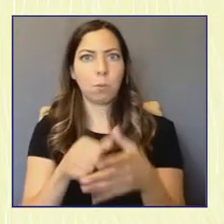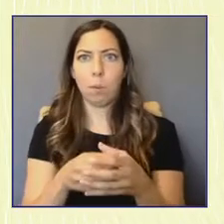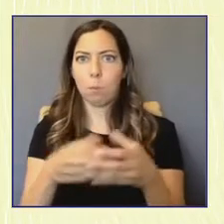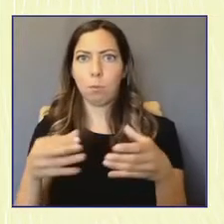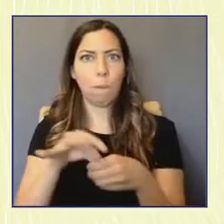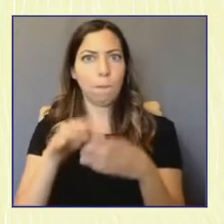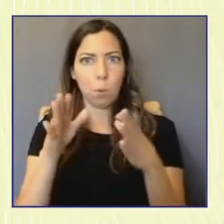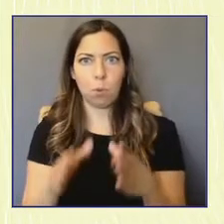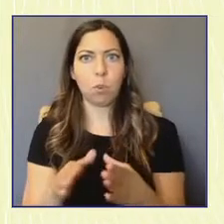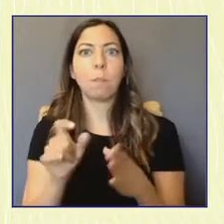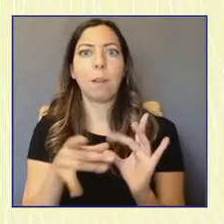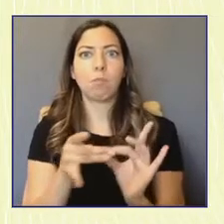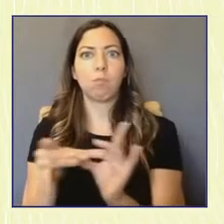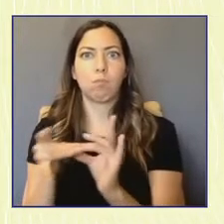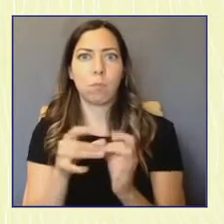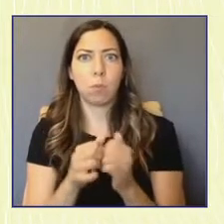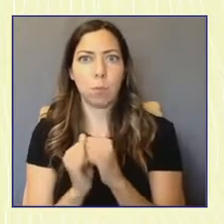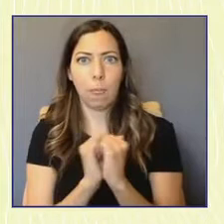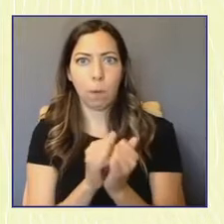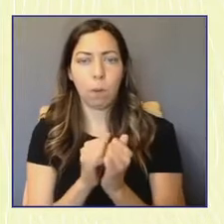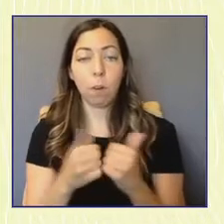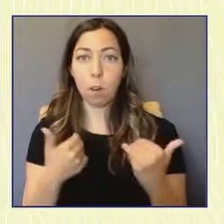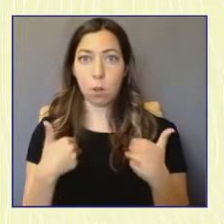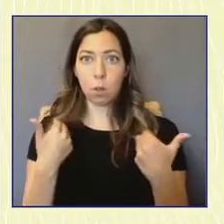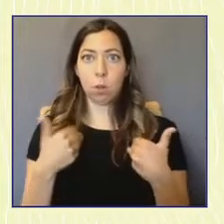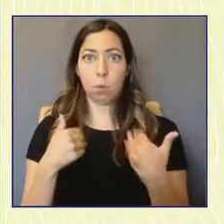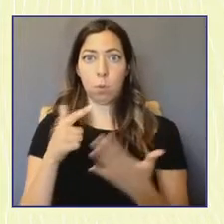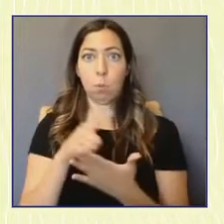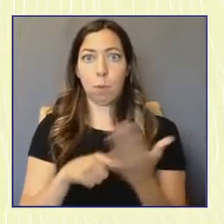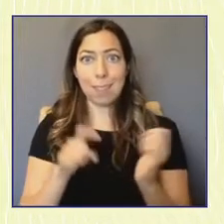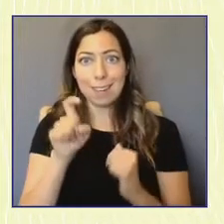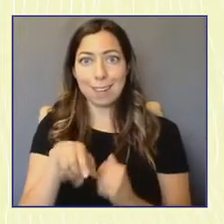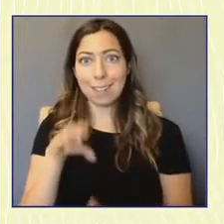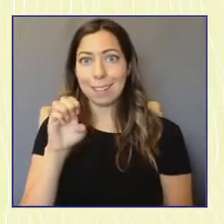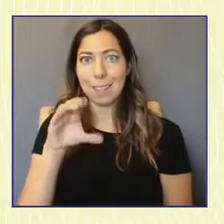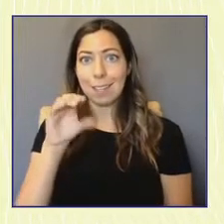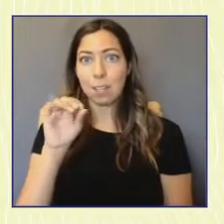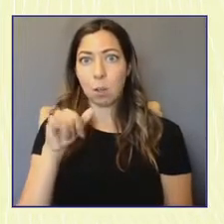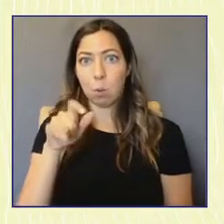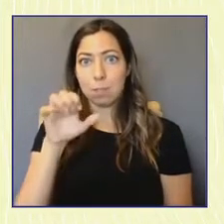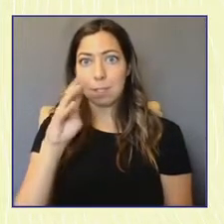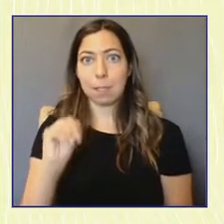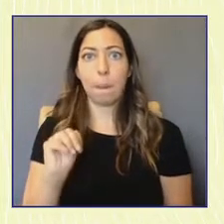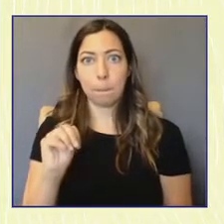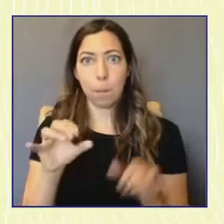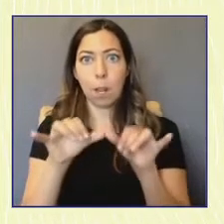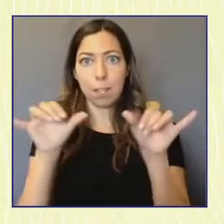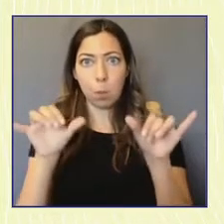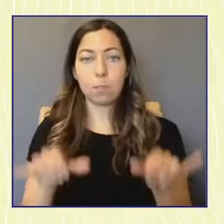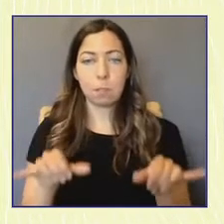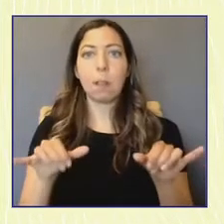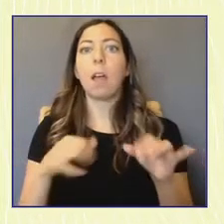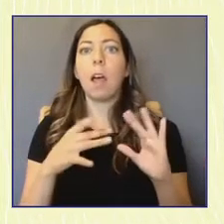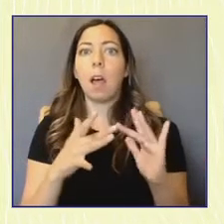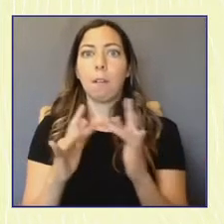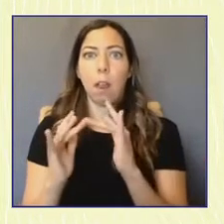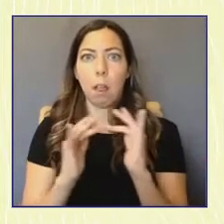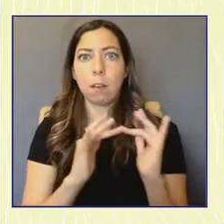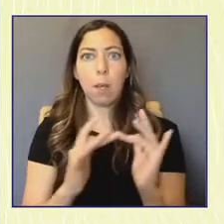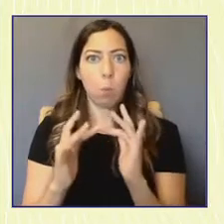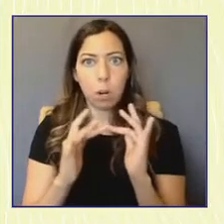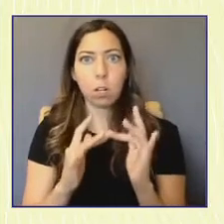Voters is the idea that what youth really need is an ecosystem of interconnected pathways to learn about and participate in elections.